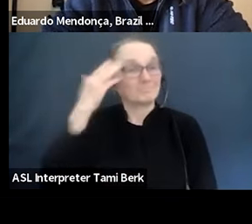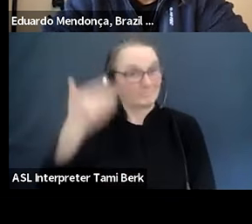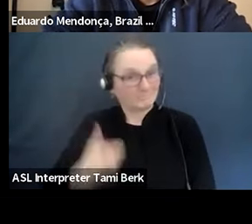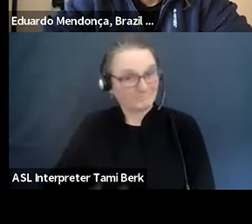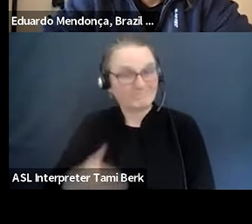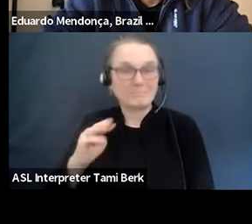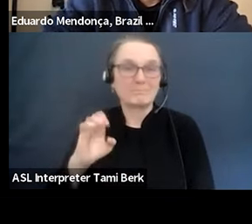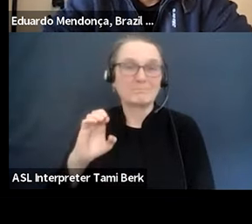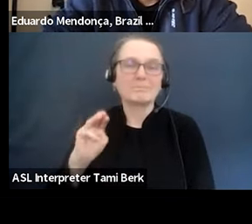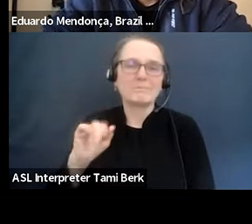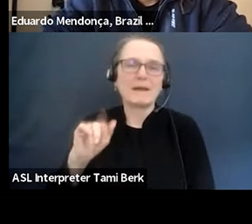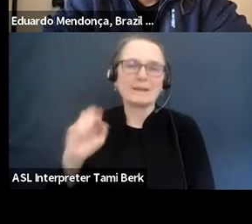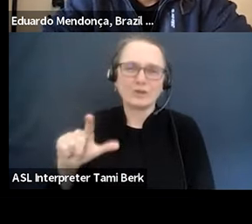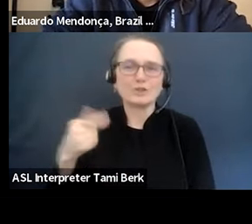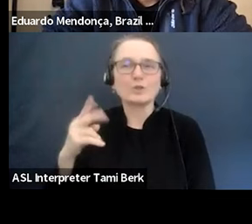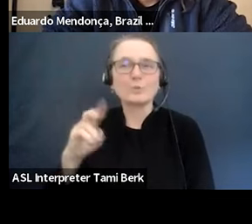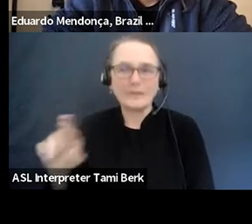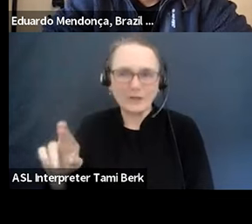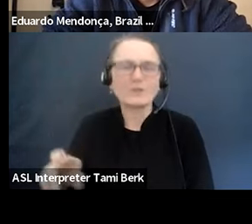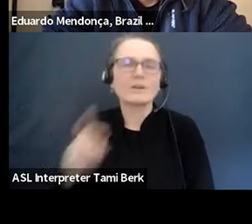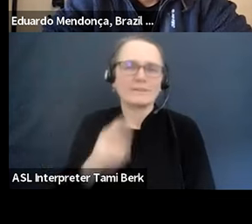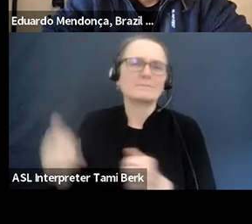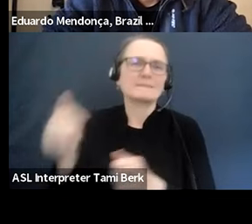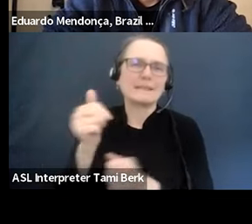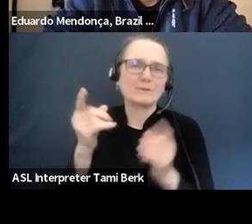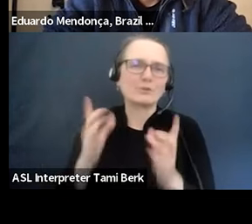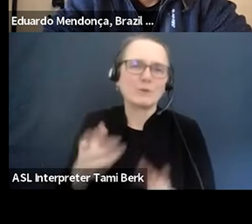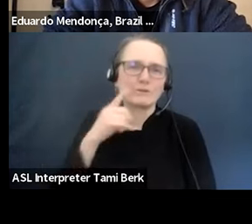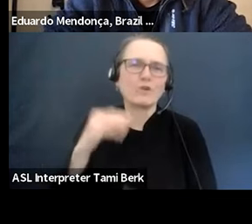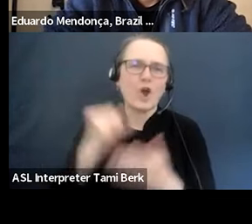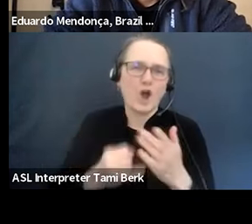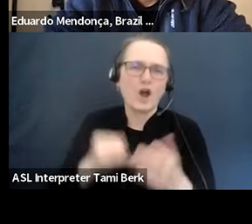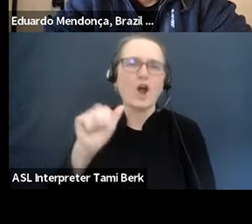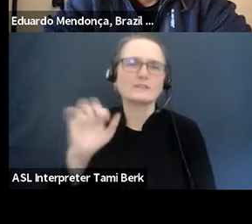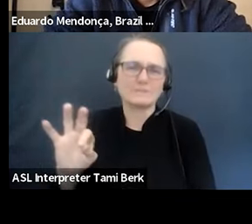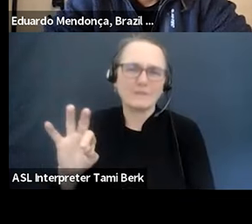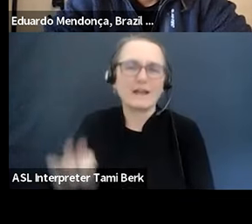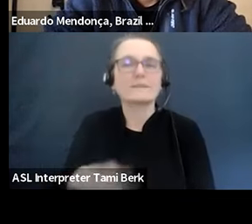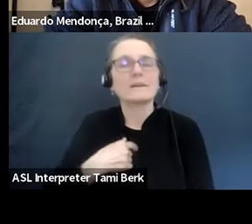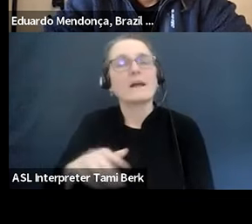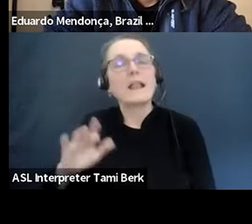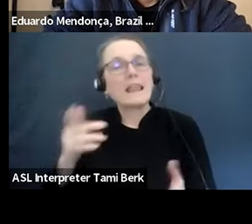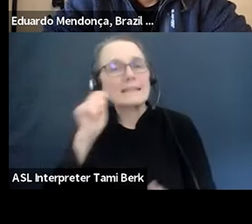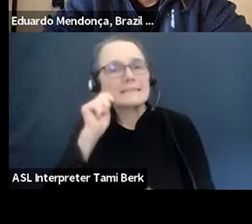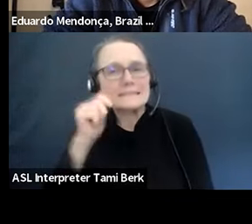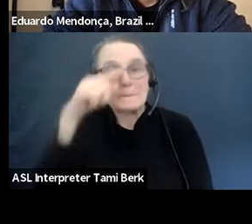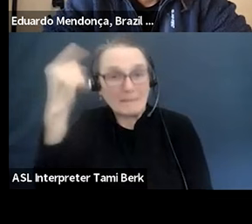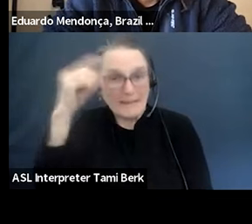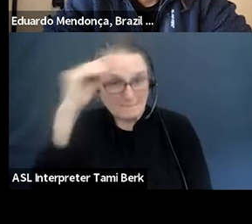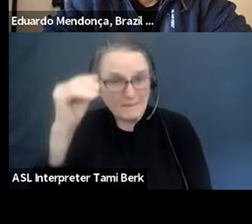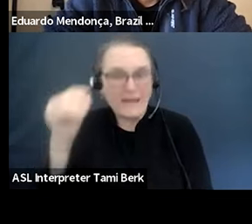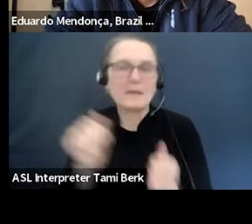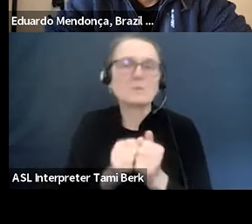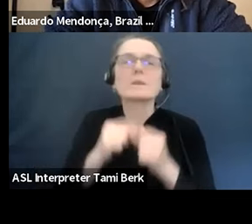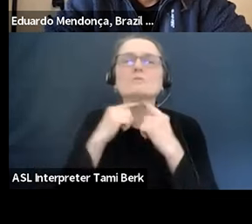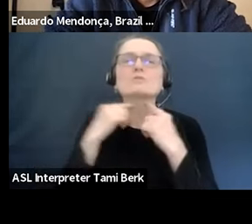for those of you who have not seen me or met me, I am a light-skinned black man wearing, um, a blue turtleneck, glasses, have a mustache, no